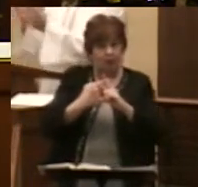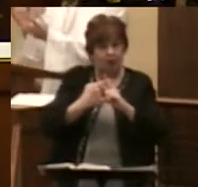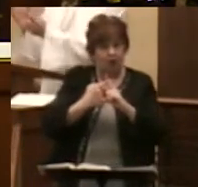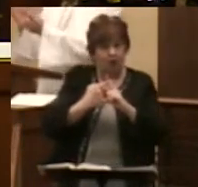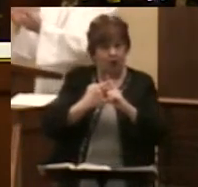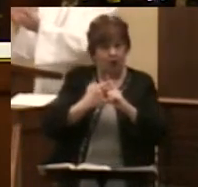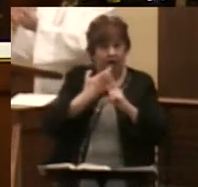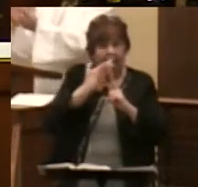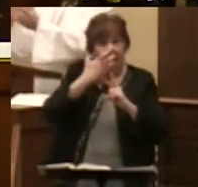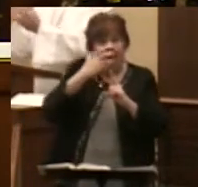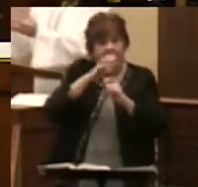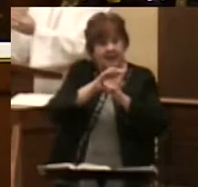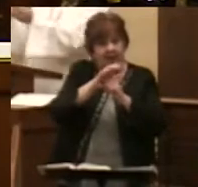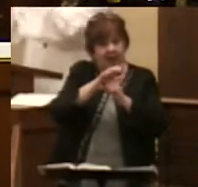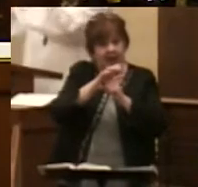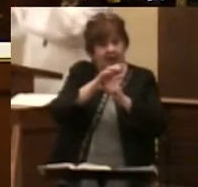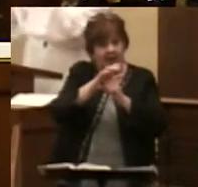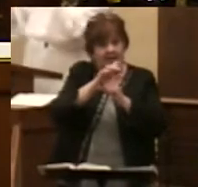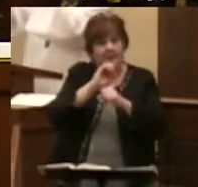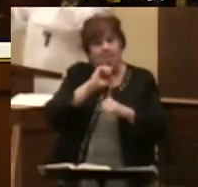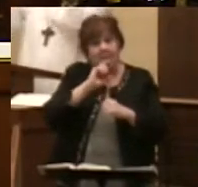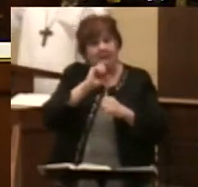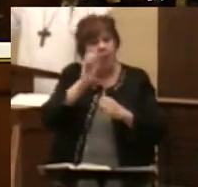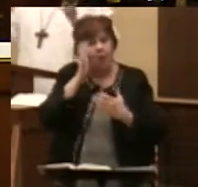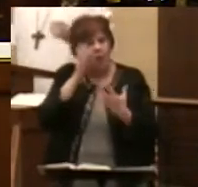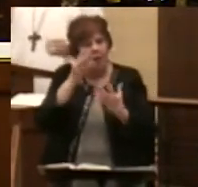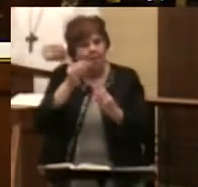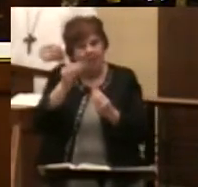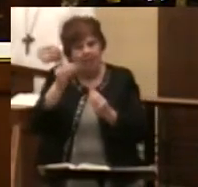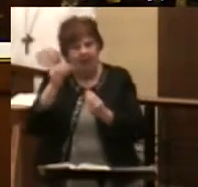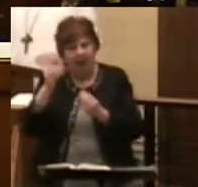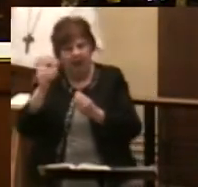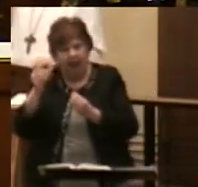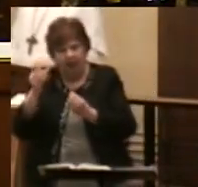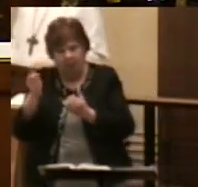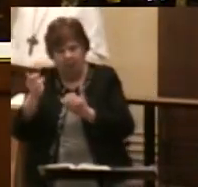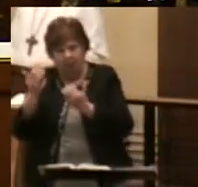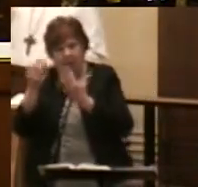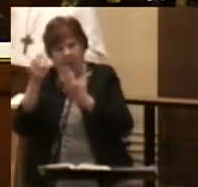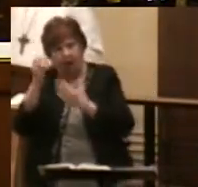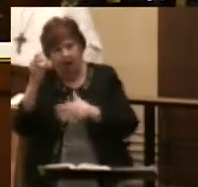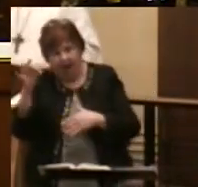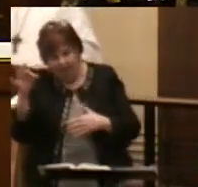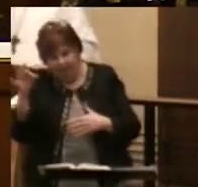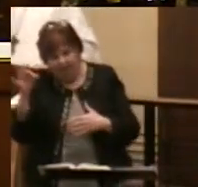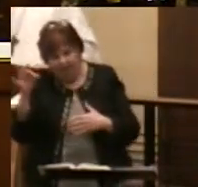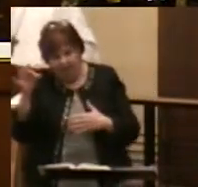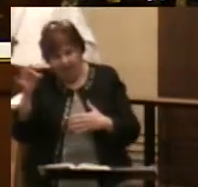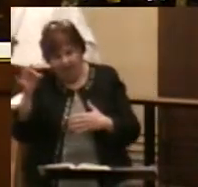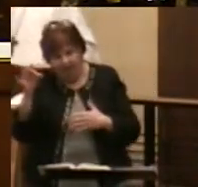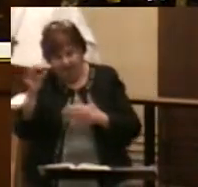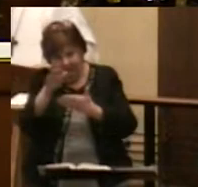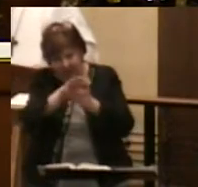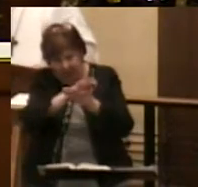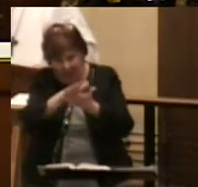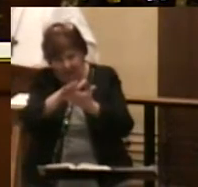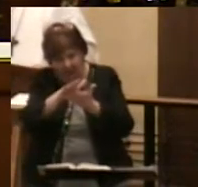the metal melts, the impurities rise to the top, they burn off, and fire makes them pure.